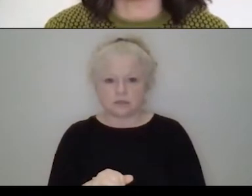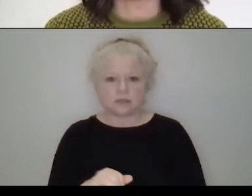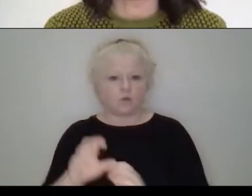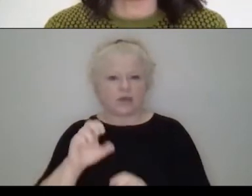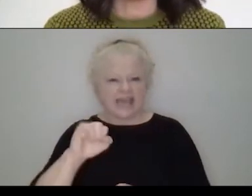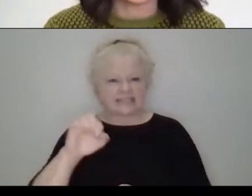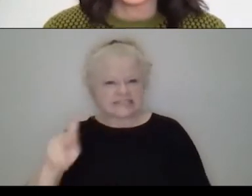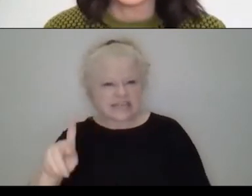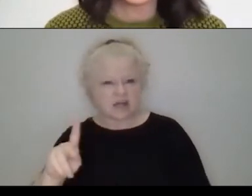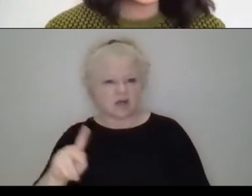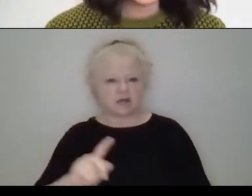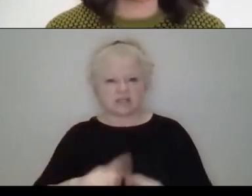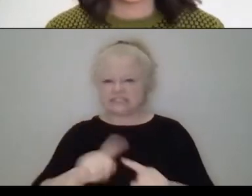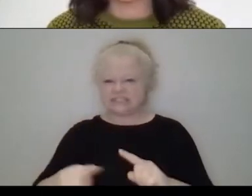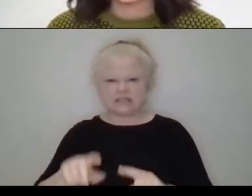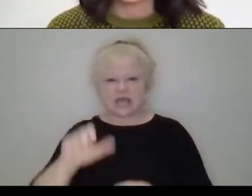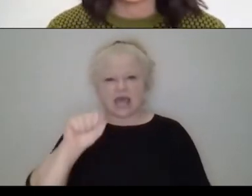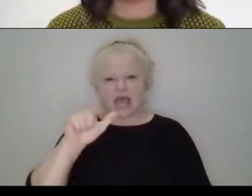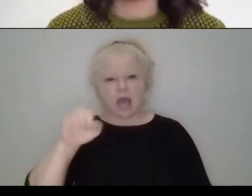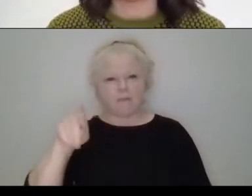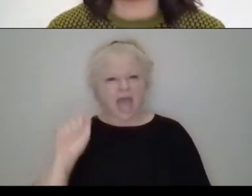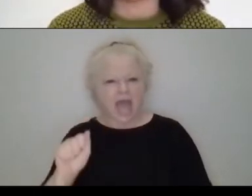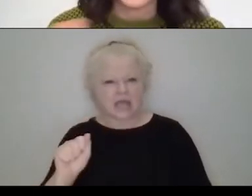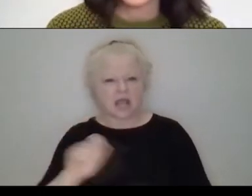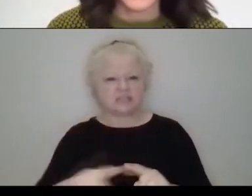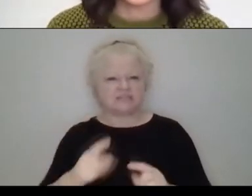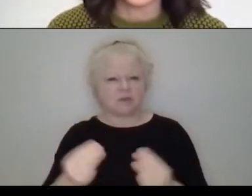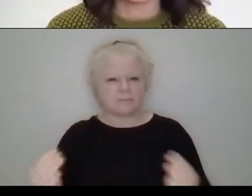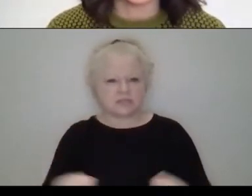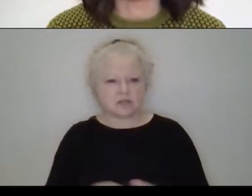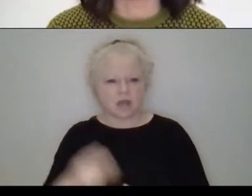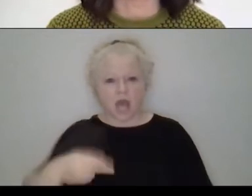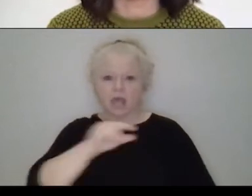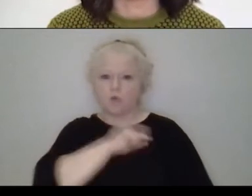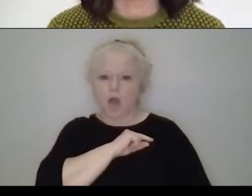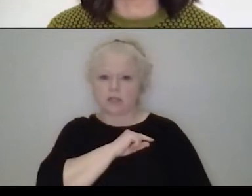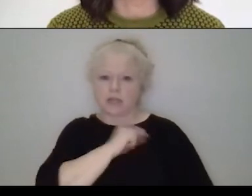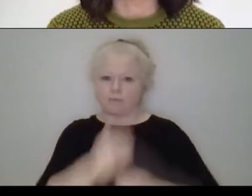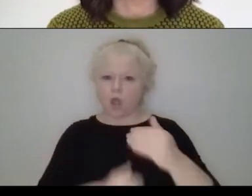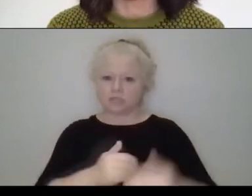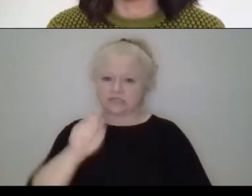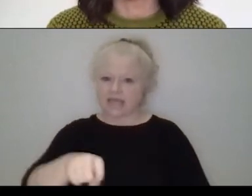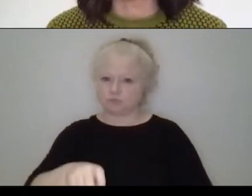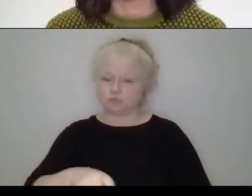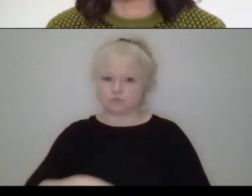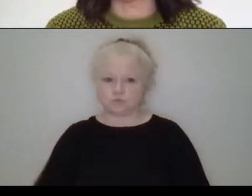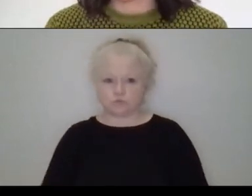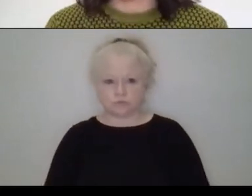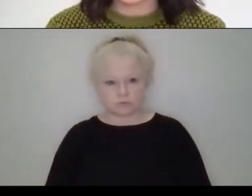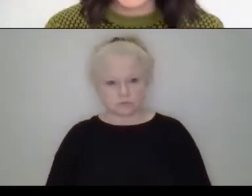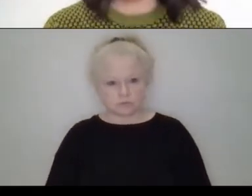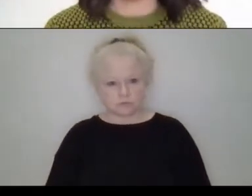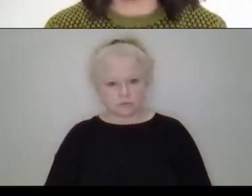and baby alpaca and with a several like high quality process. And, you know, it